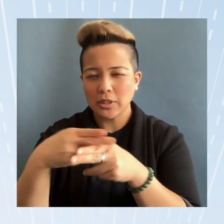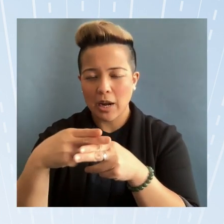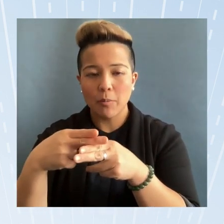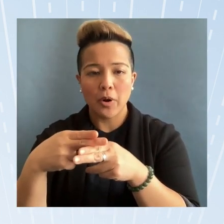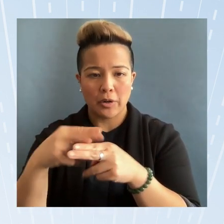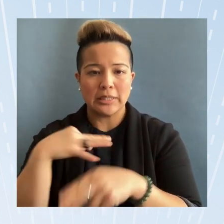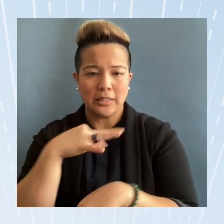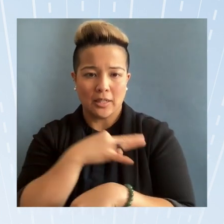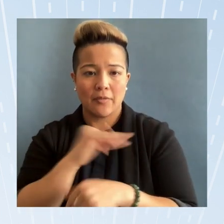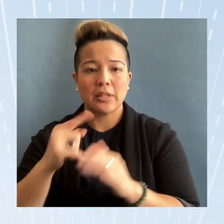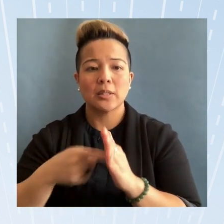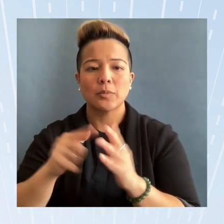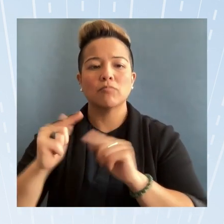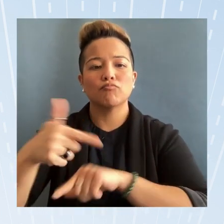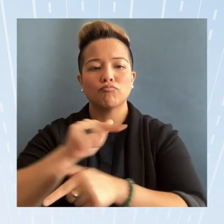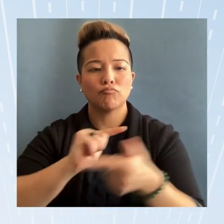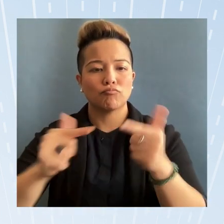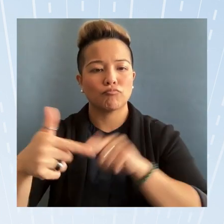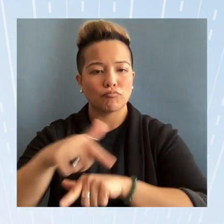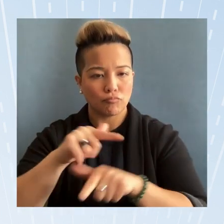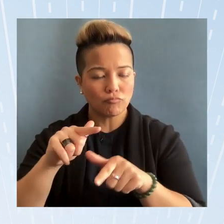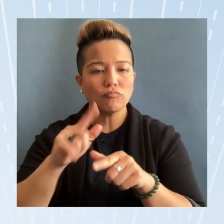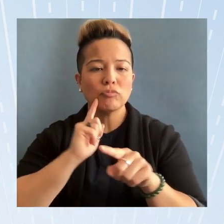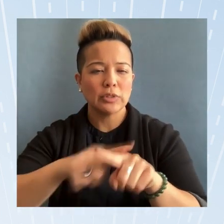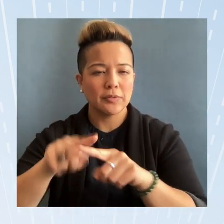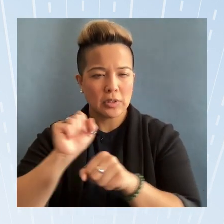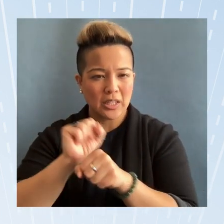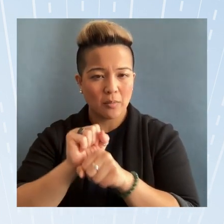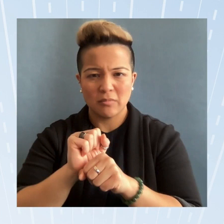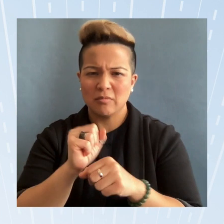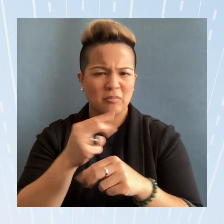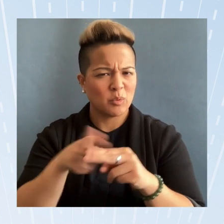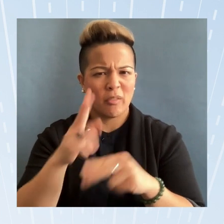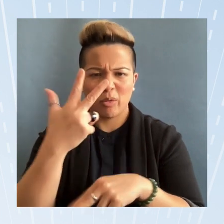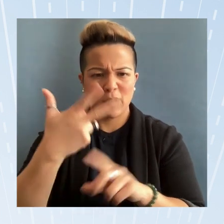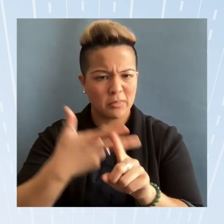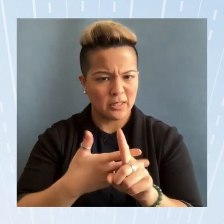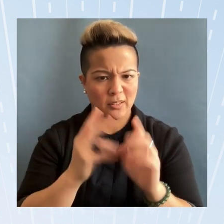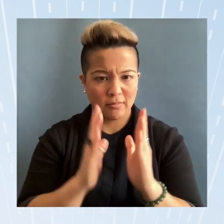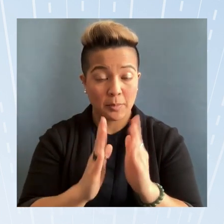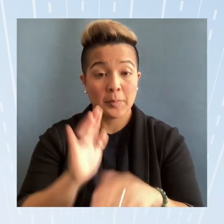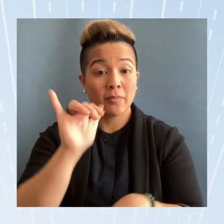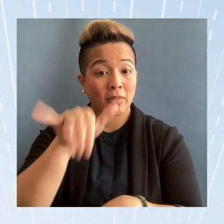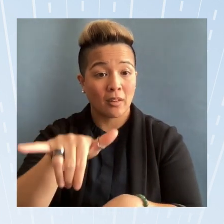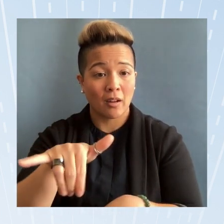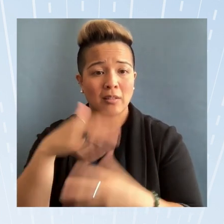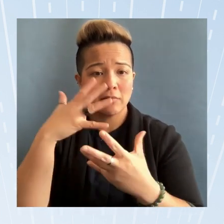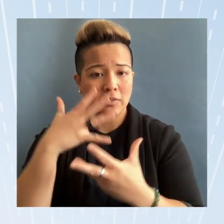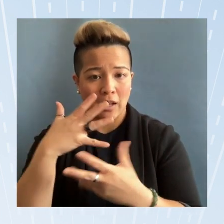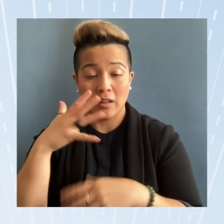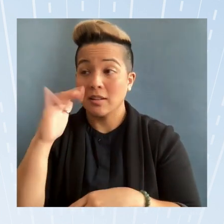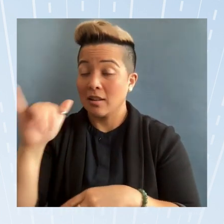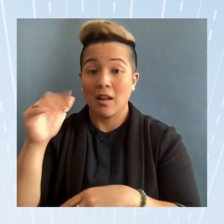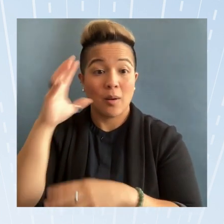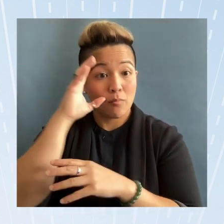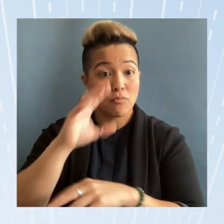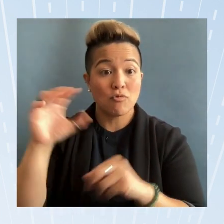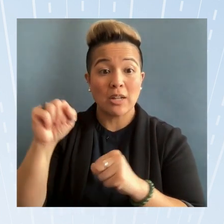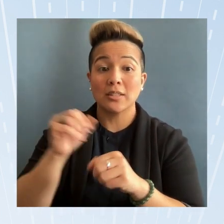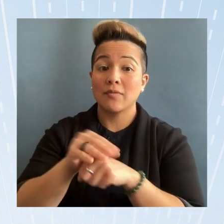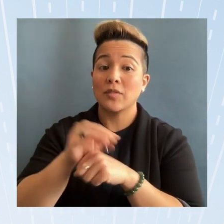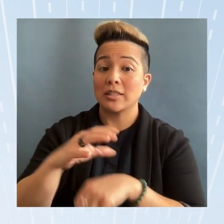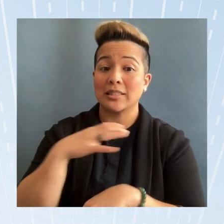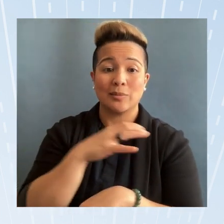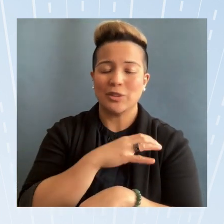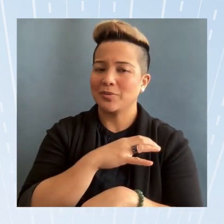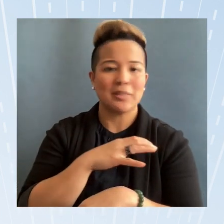that sometimes rotate through for assignments as short as three months this undermines the president's advisory commissions ability